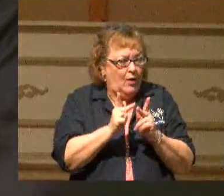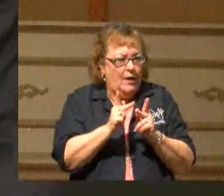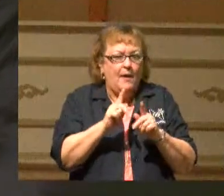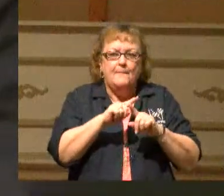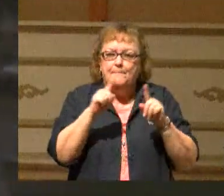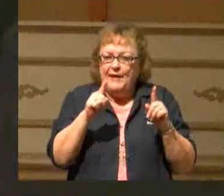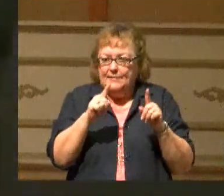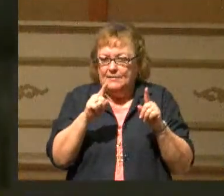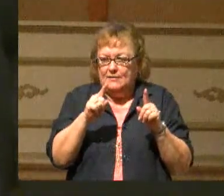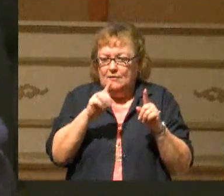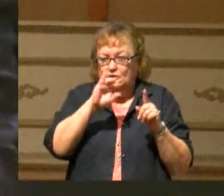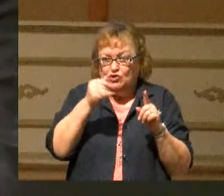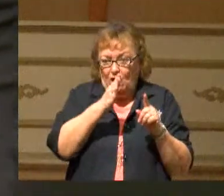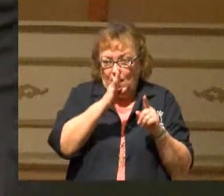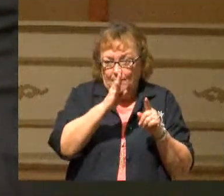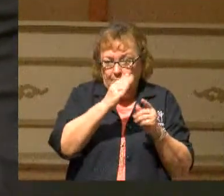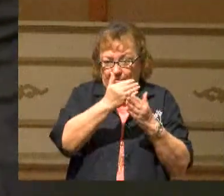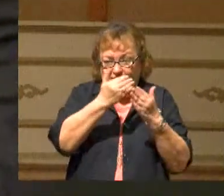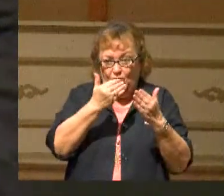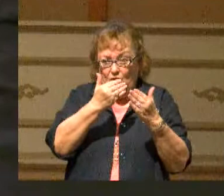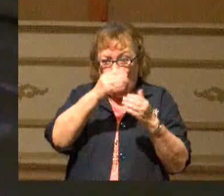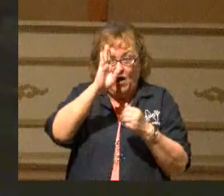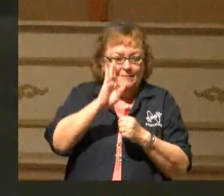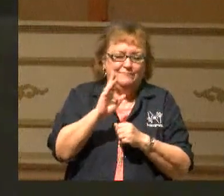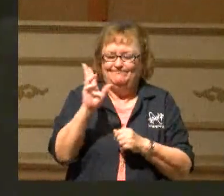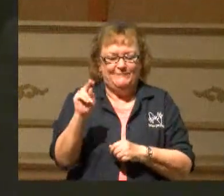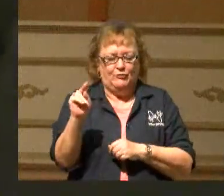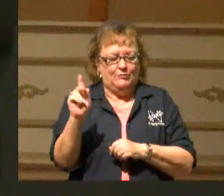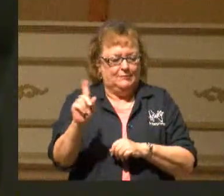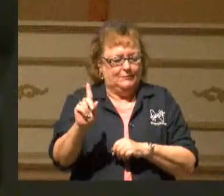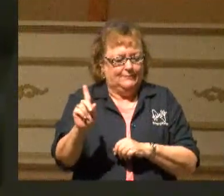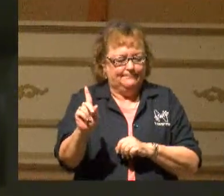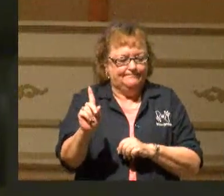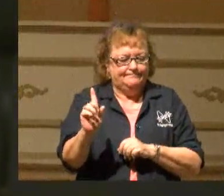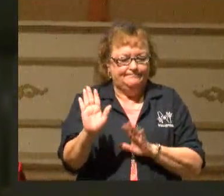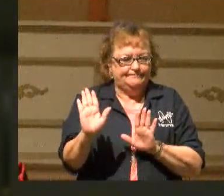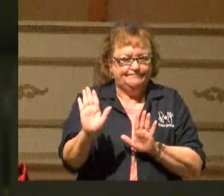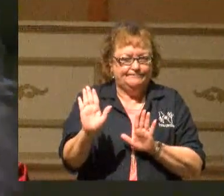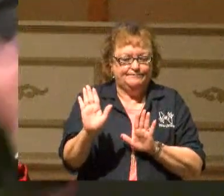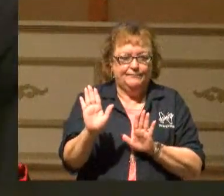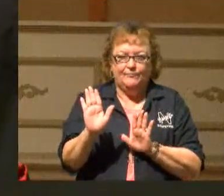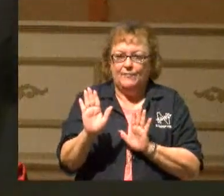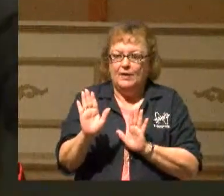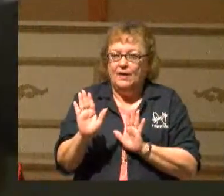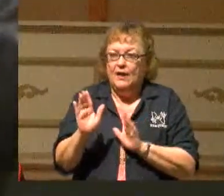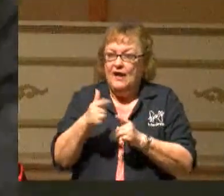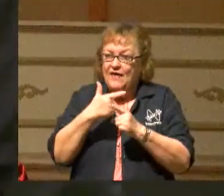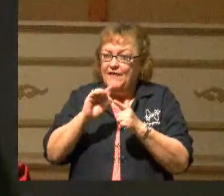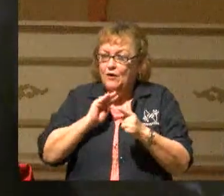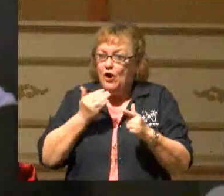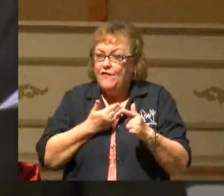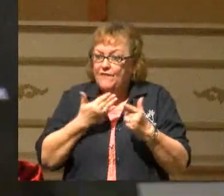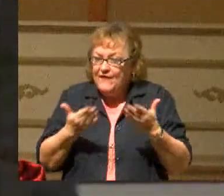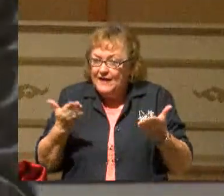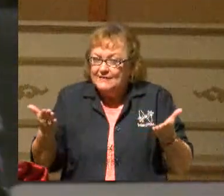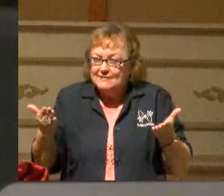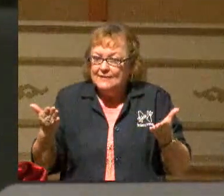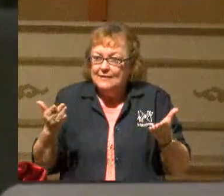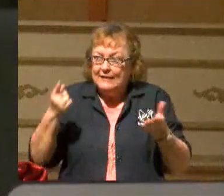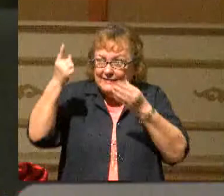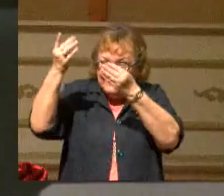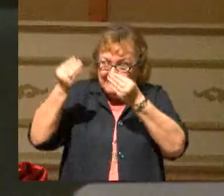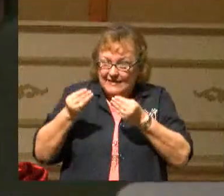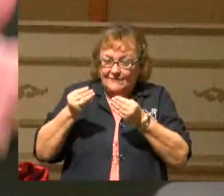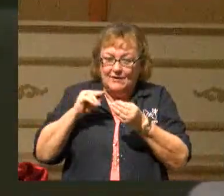But putting our job before God? No, no, no, no, no, no. And then our possessions. He has given us